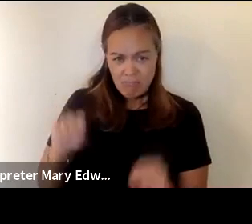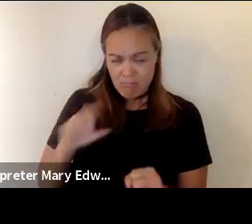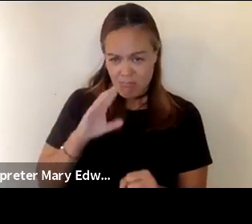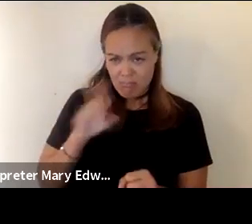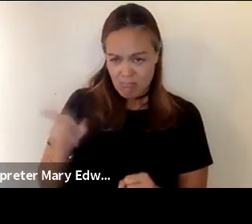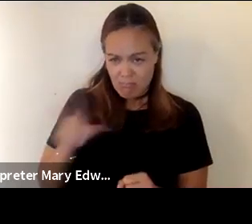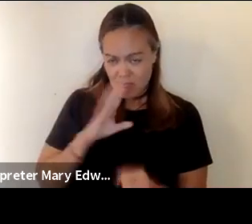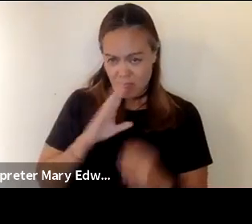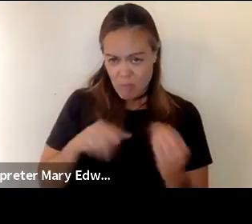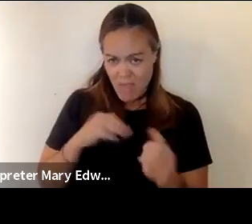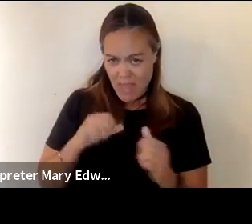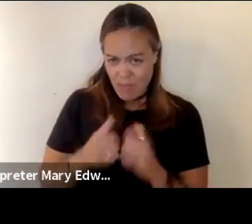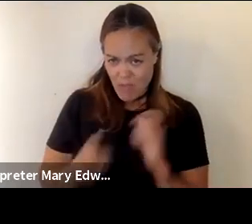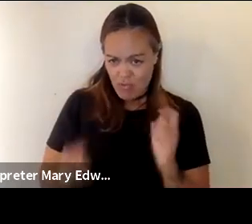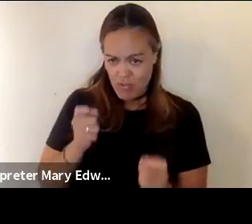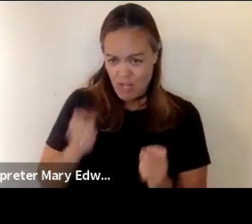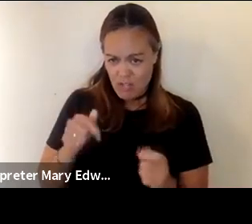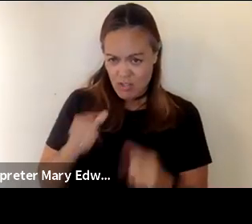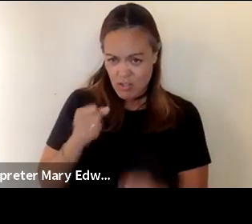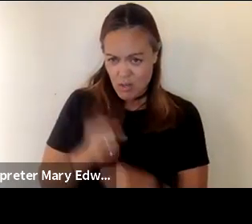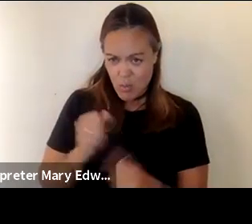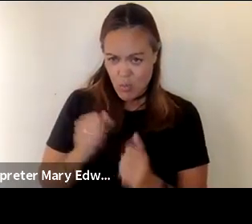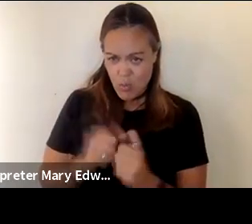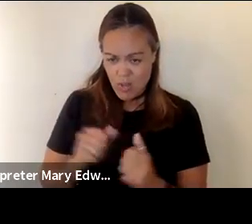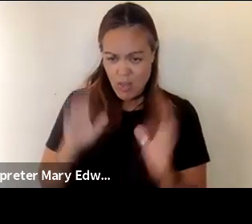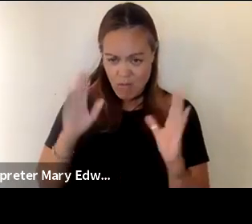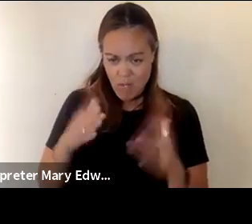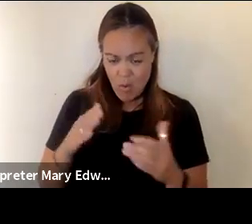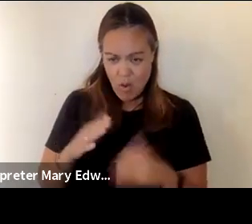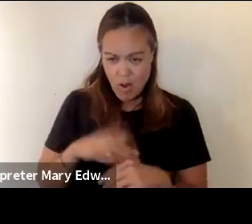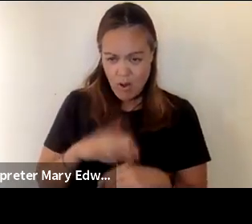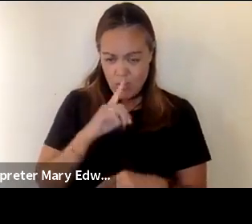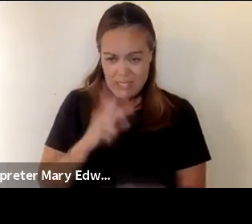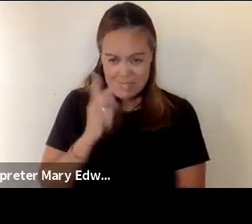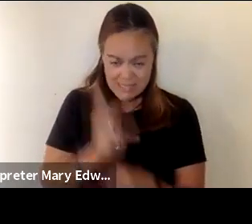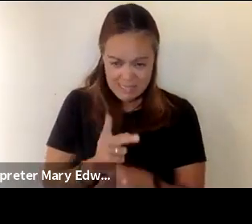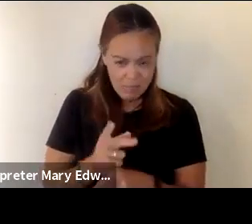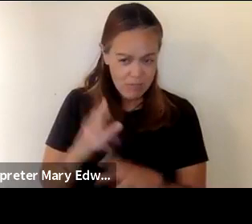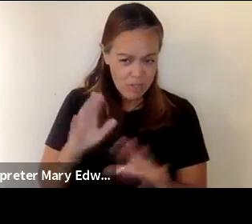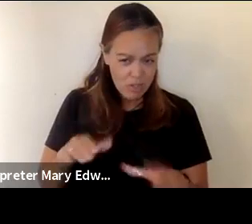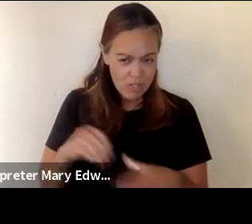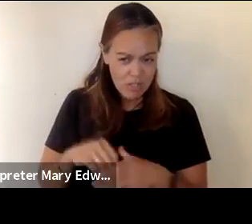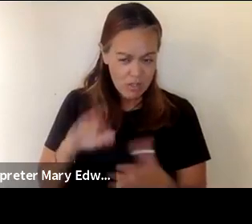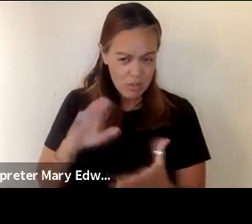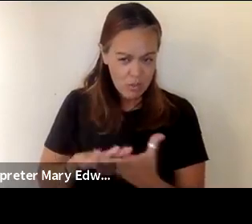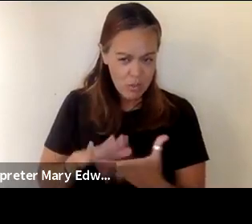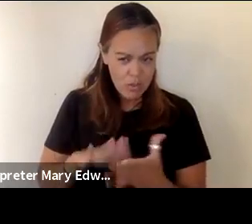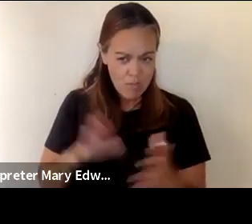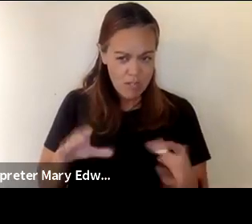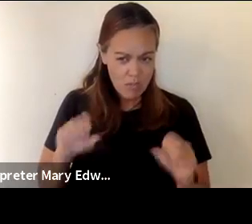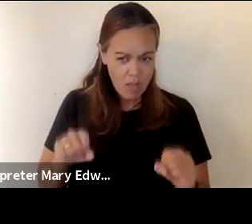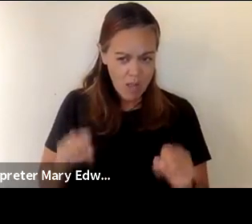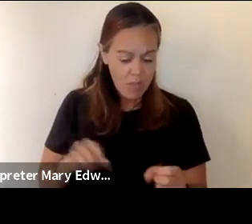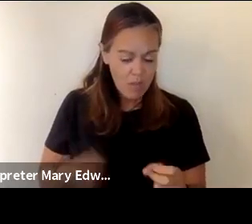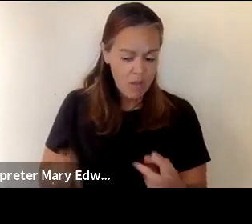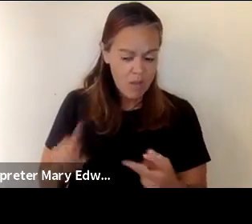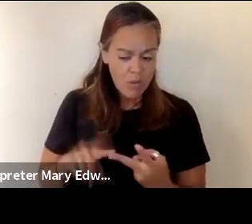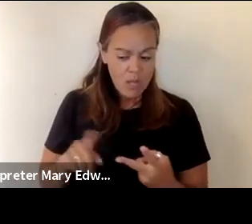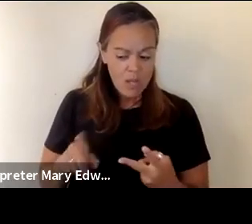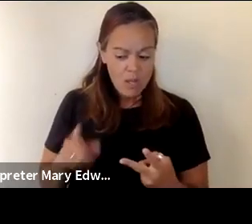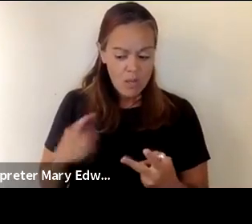about how that has changed this year with the focus on really keeping children in school as much as possible and when